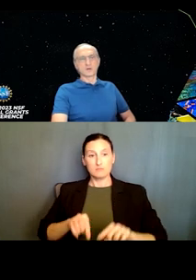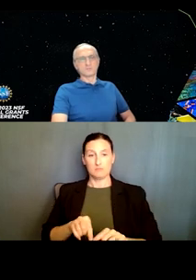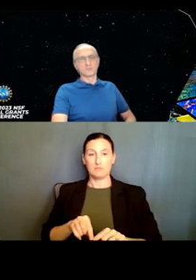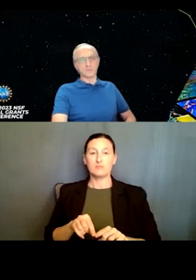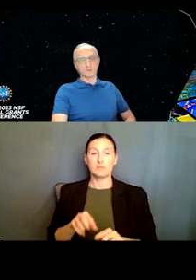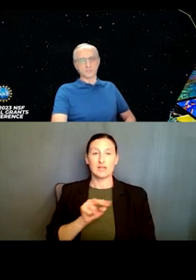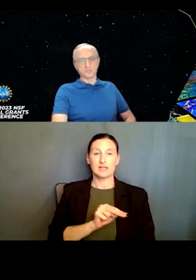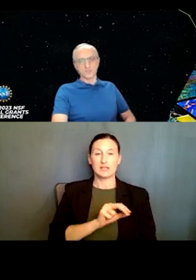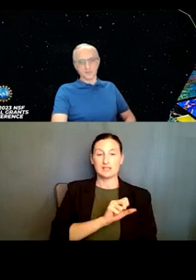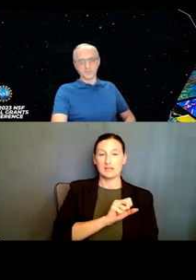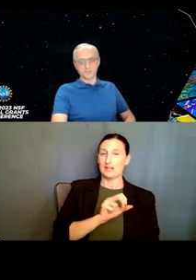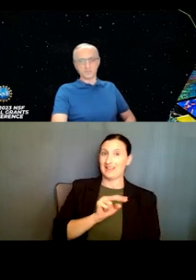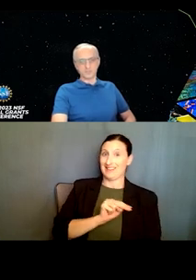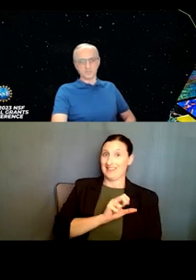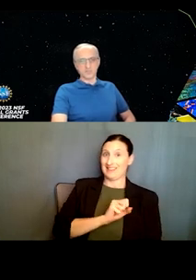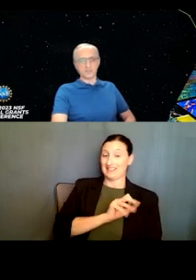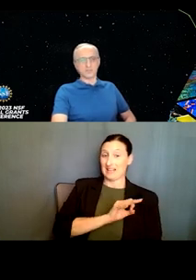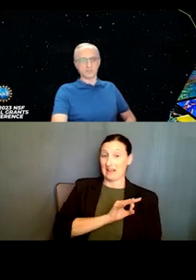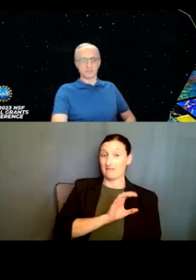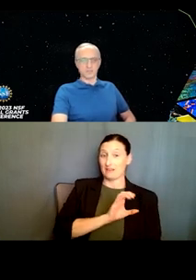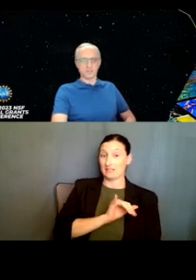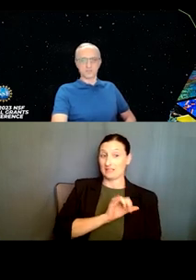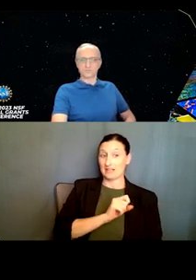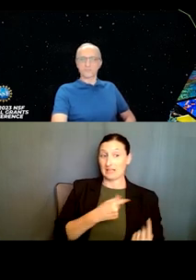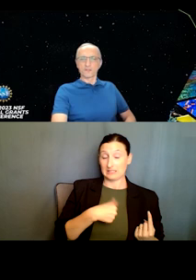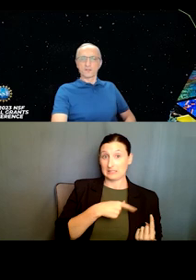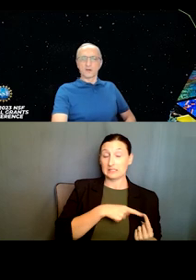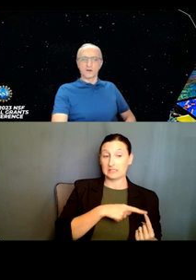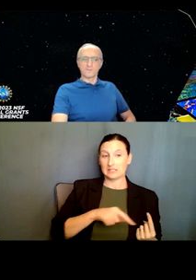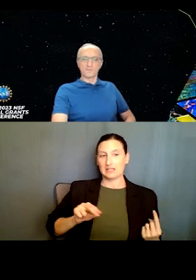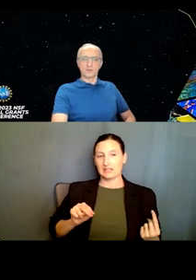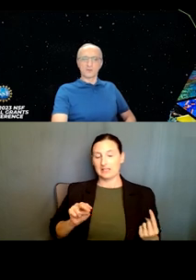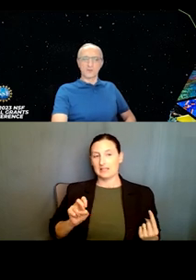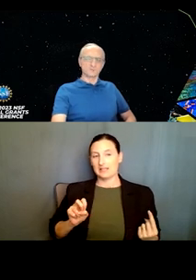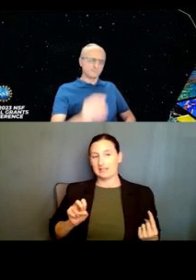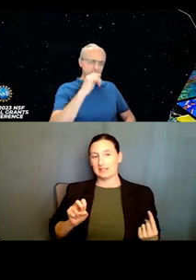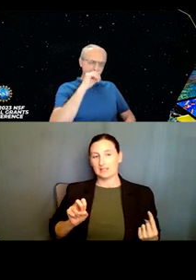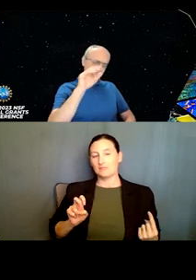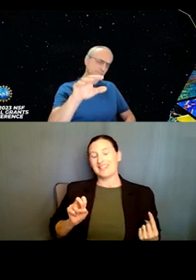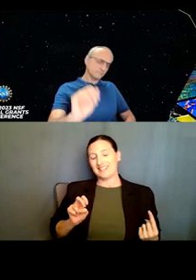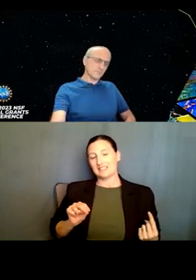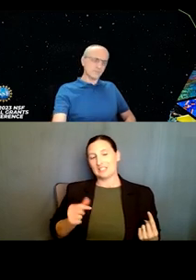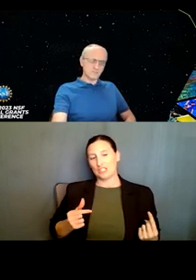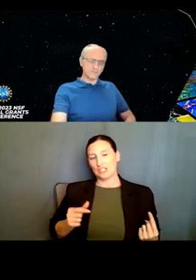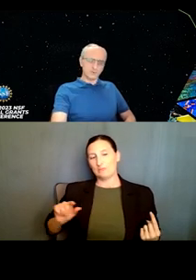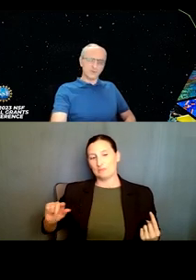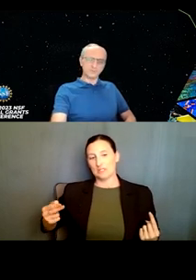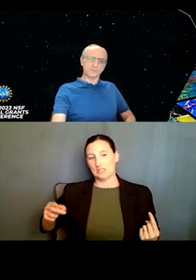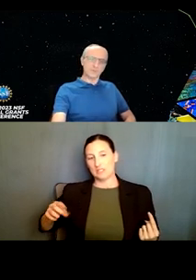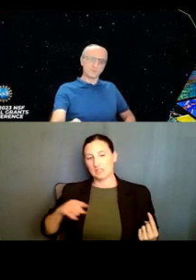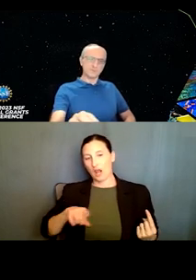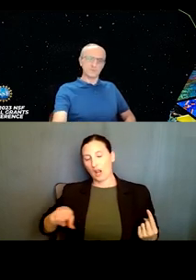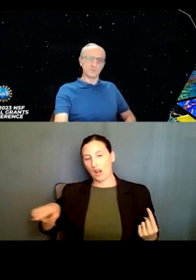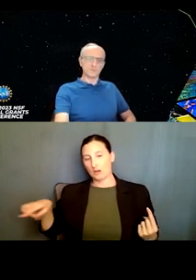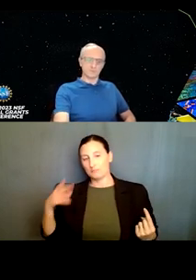um, DOT, NIH, USDA, and, and others. Um, again, this, um,